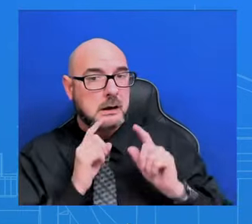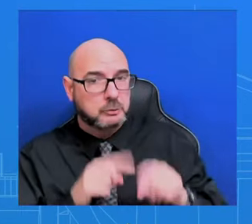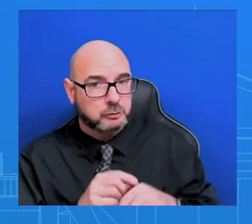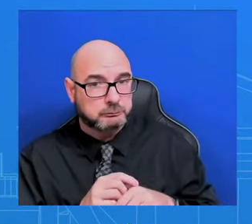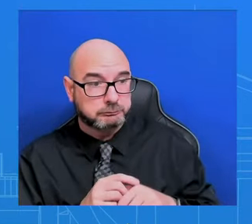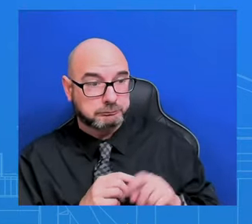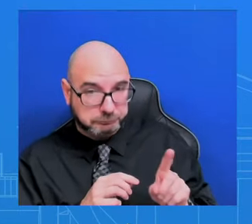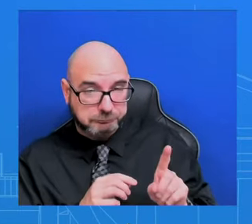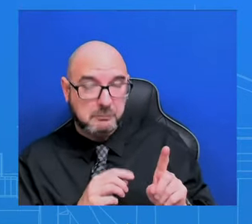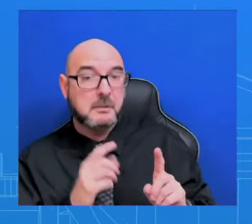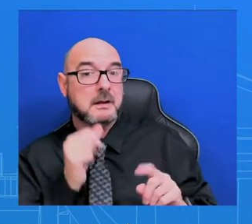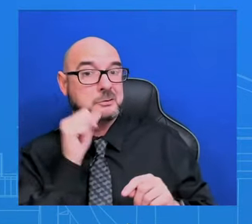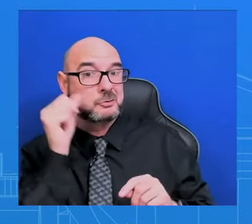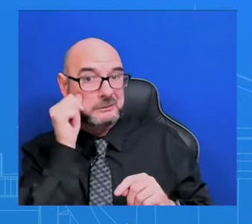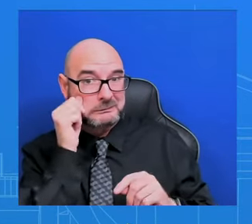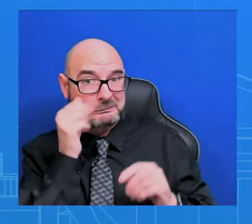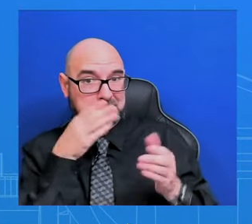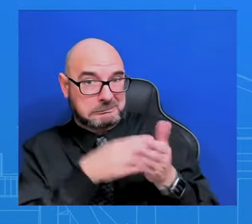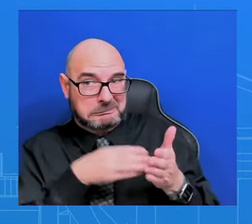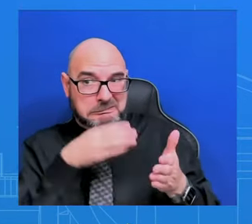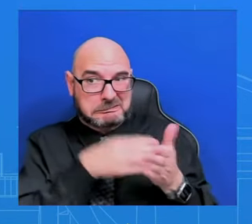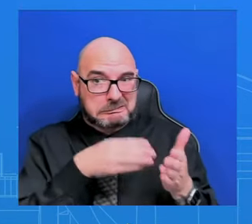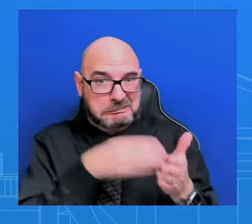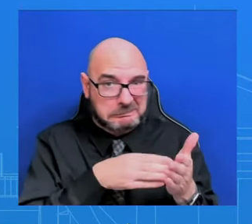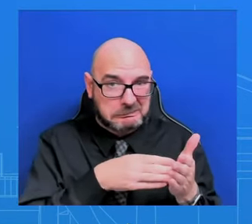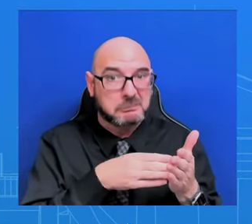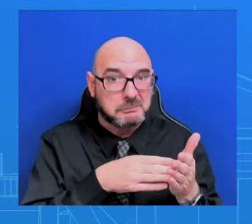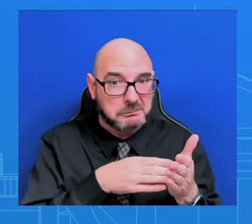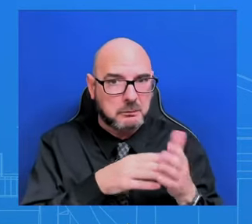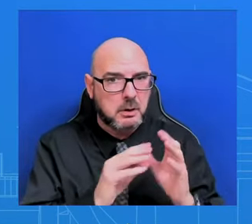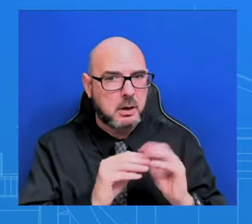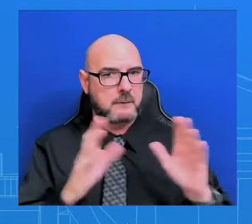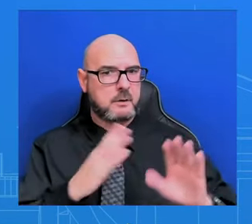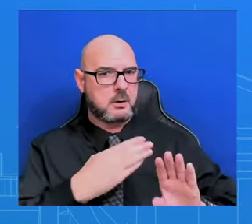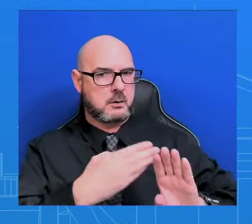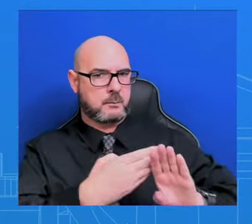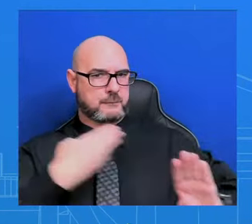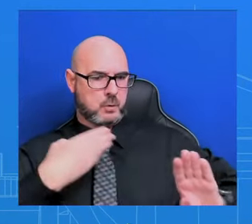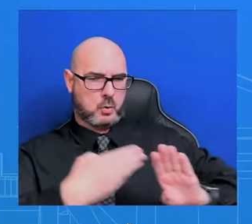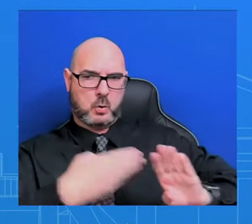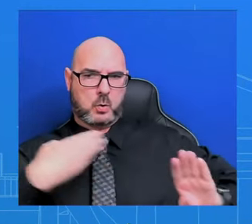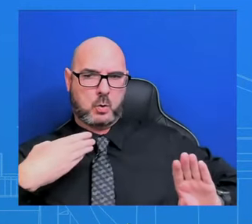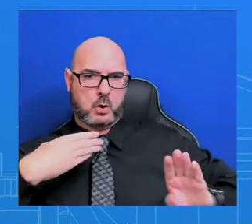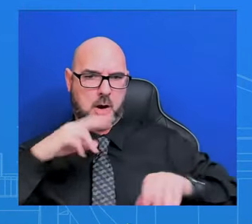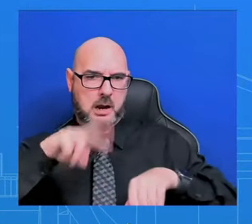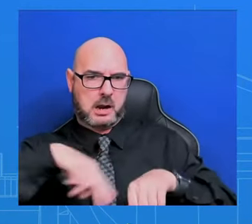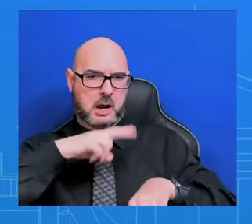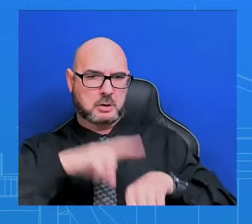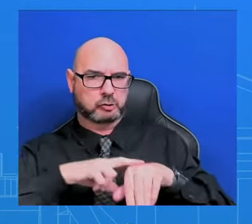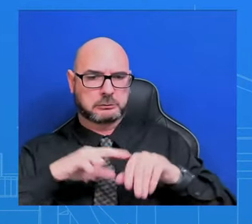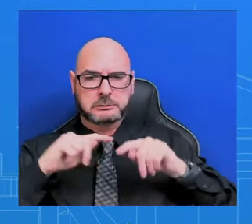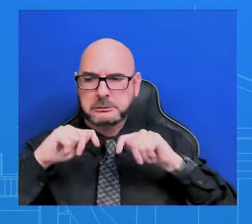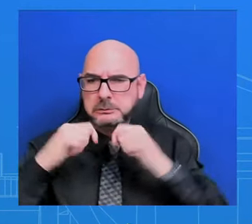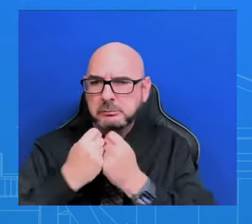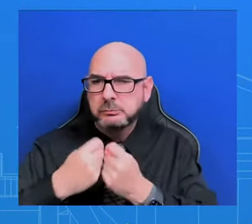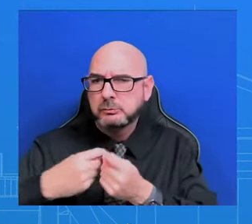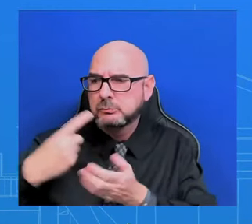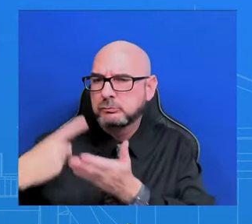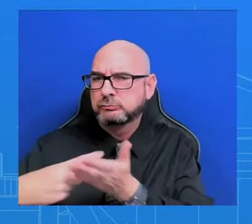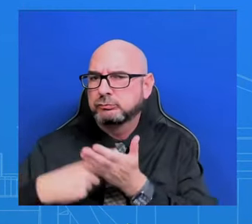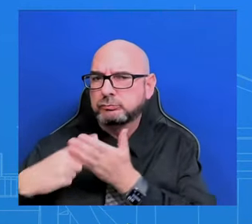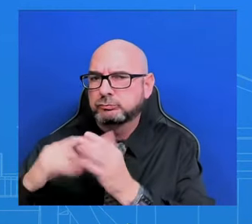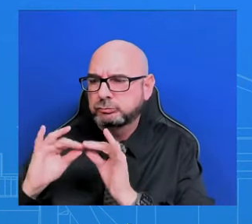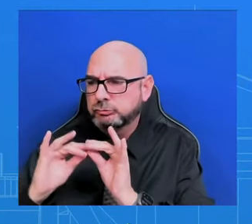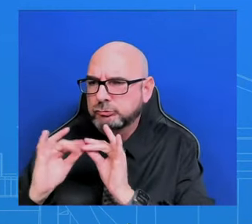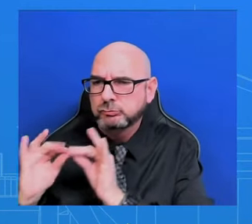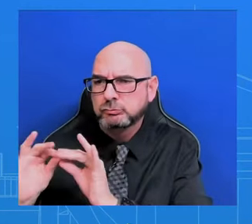additional conversations and discussions across the National Security Team, and the President made the decision to authorize this particular round of strikes